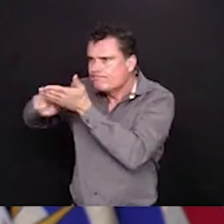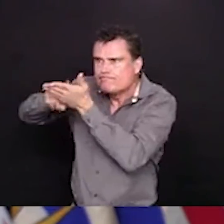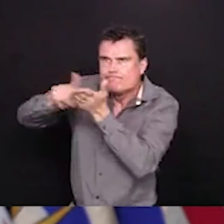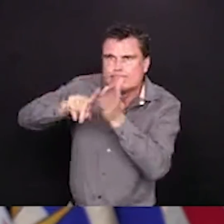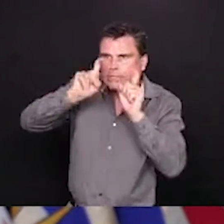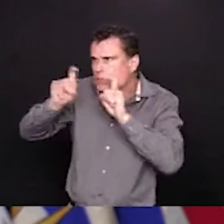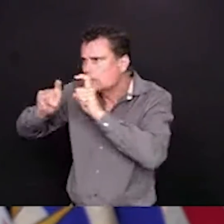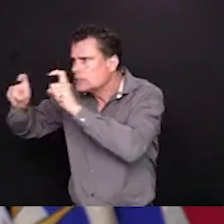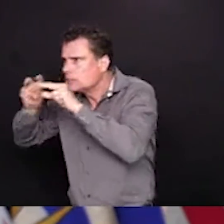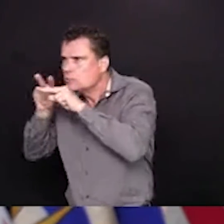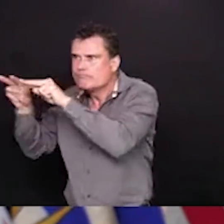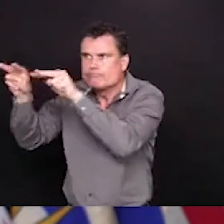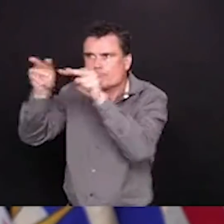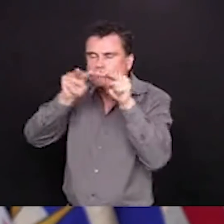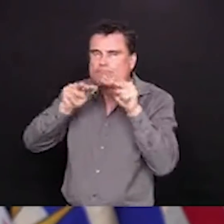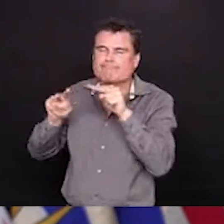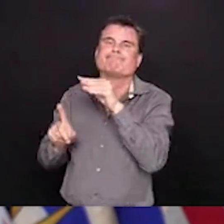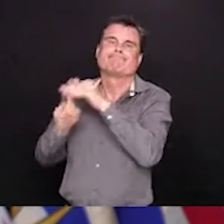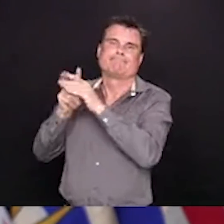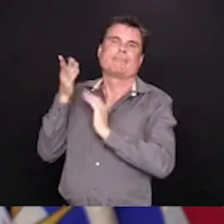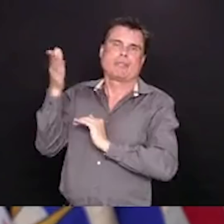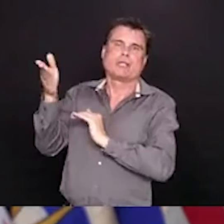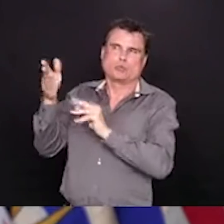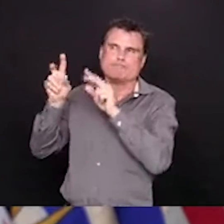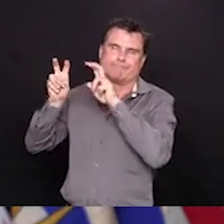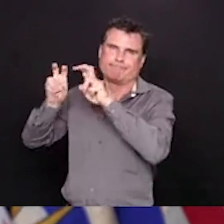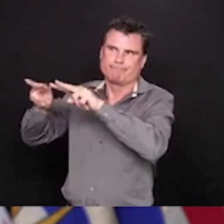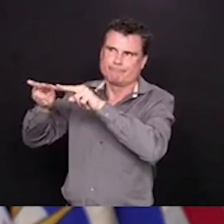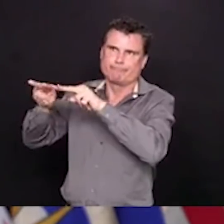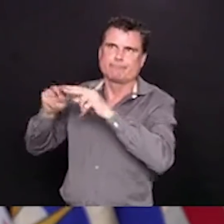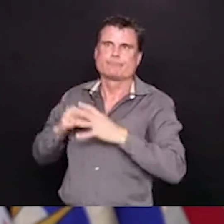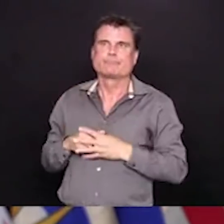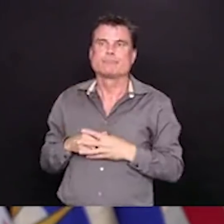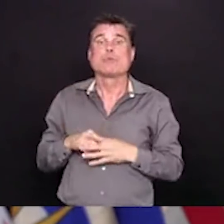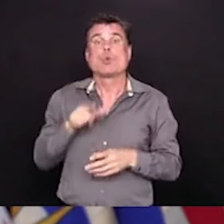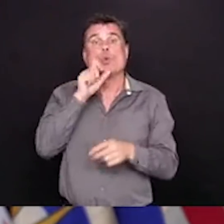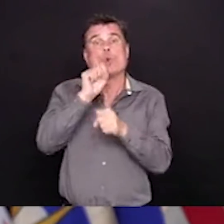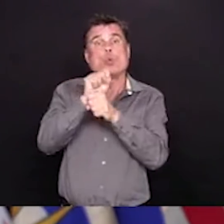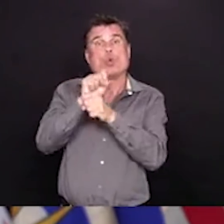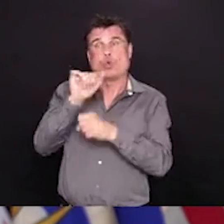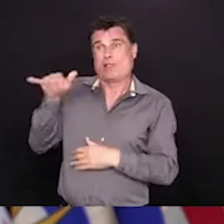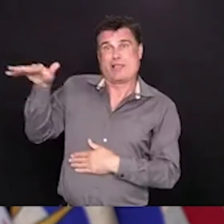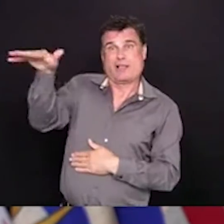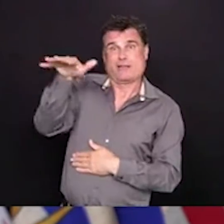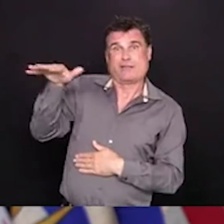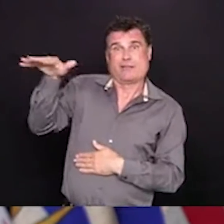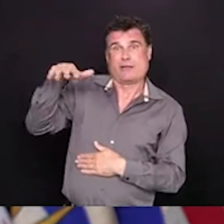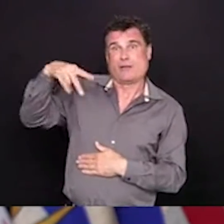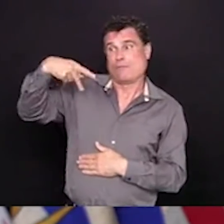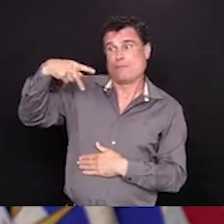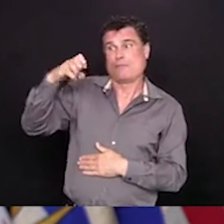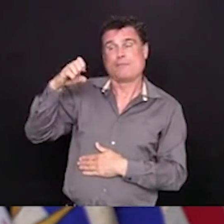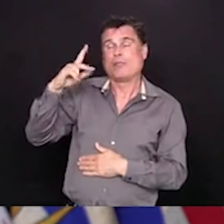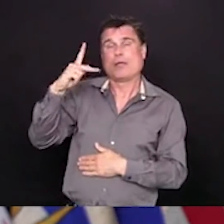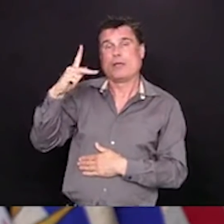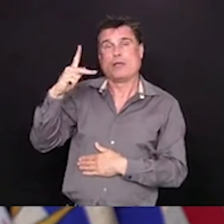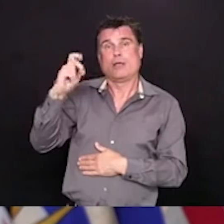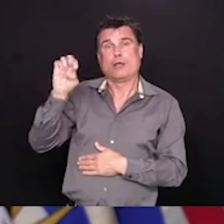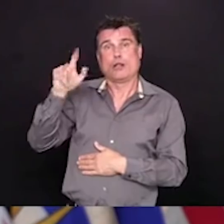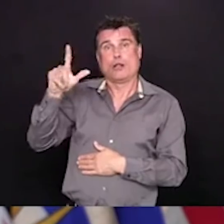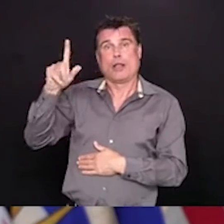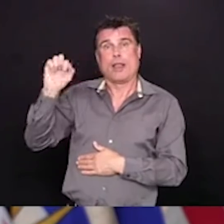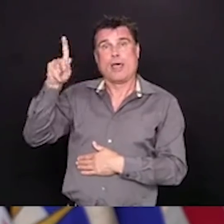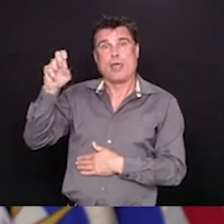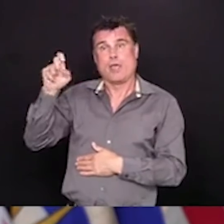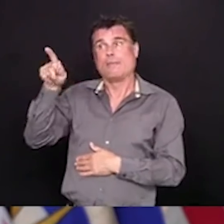as well as here to British Columbia. And right now, I am ordering anybody who has been in the Curl Lake project